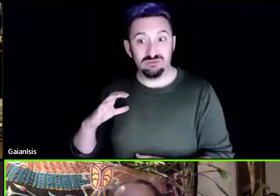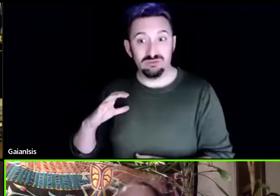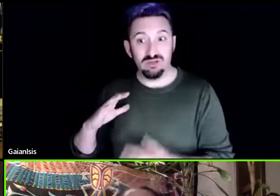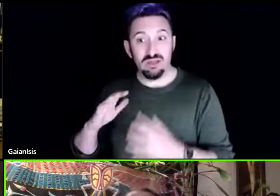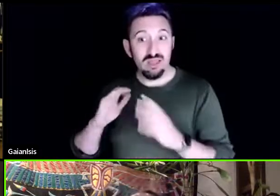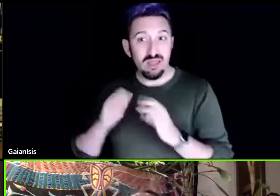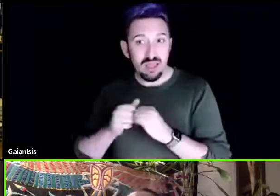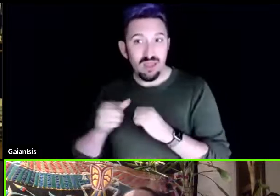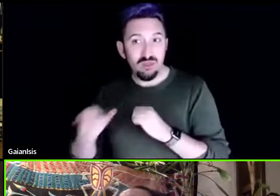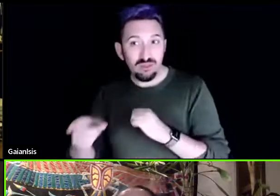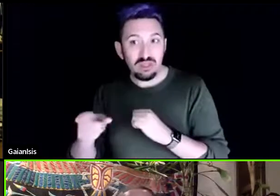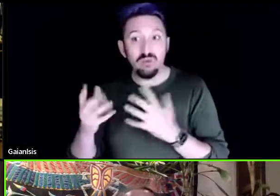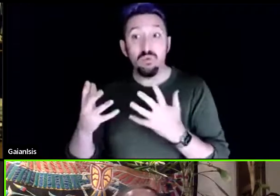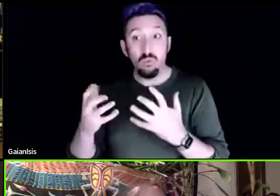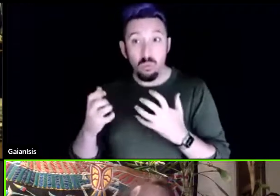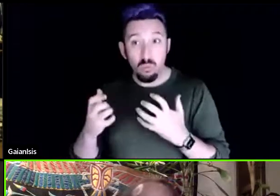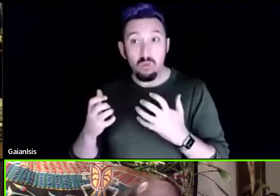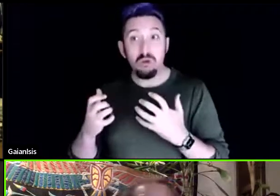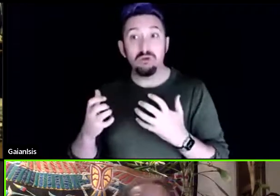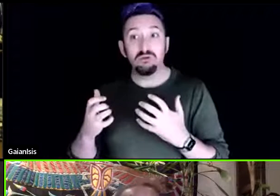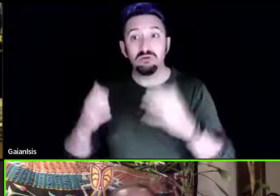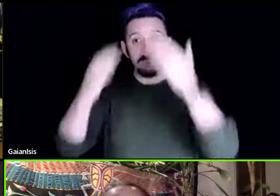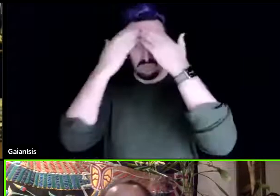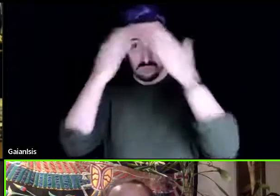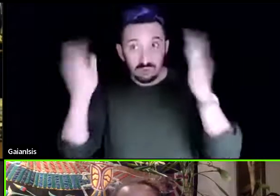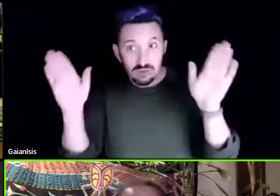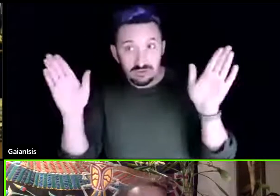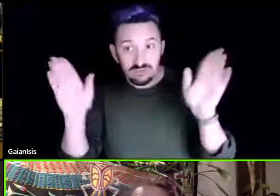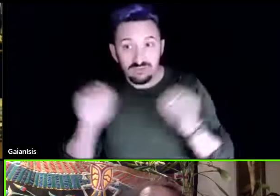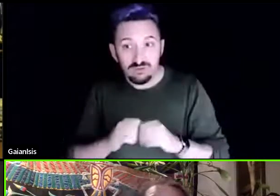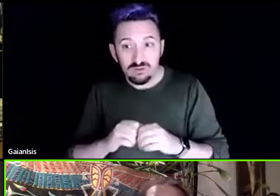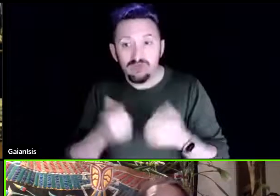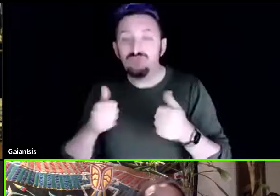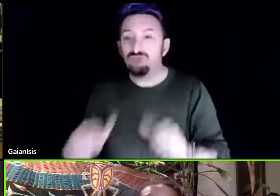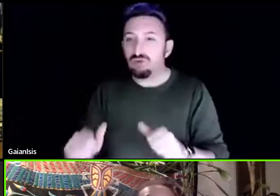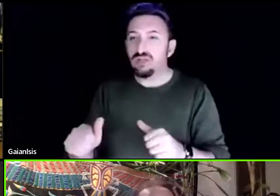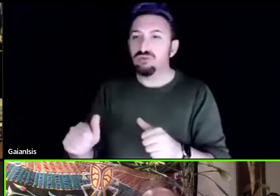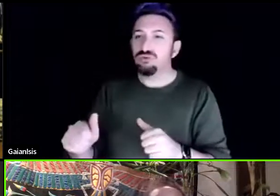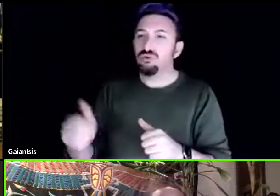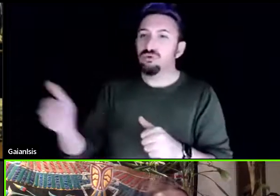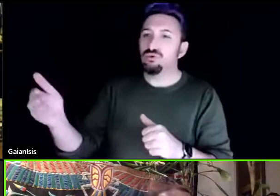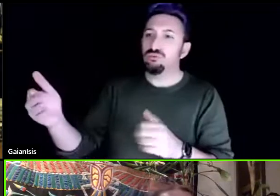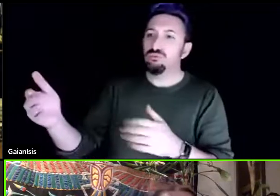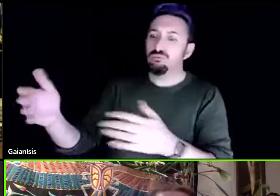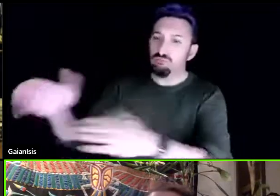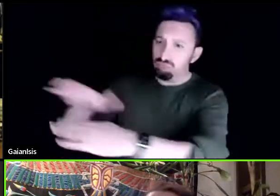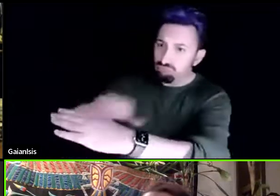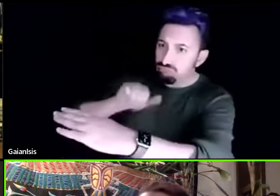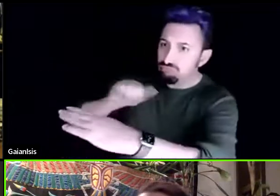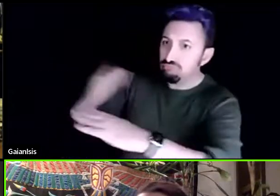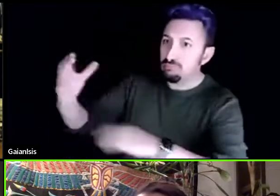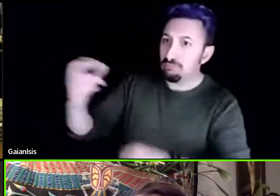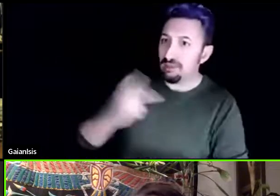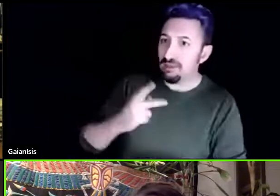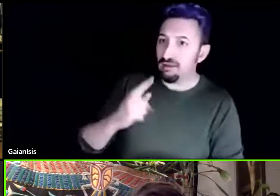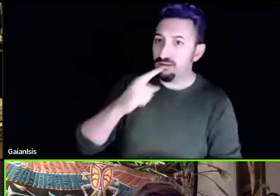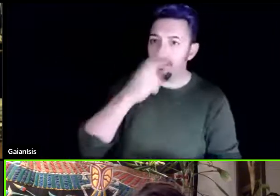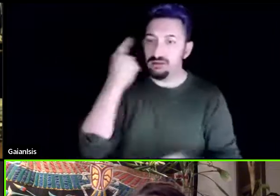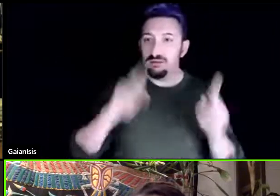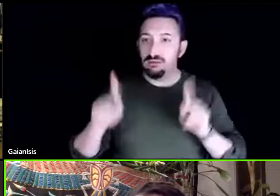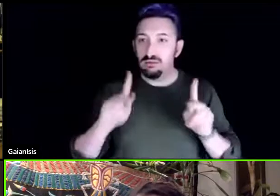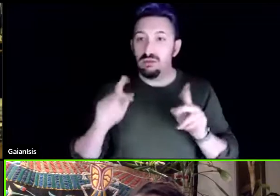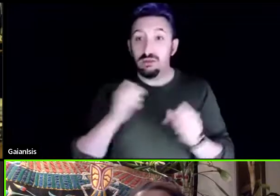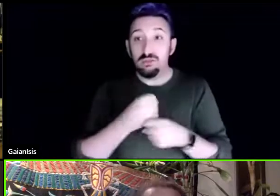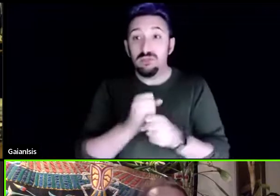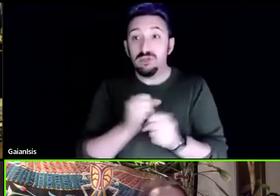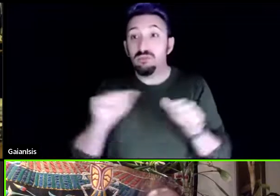is looking at bringing back the black folks to berkeley and making it possible for them to be